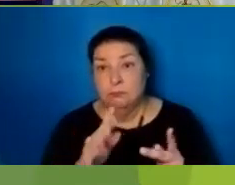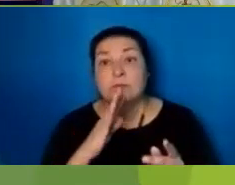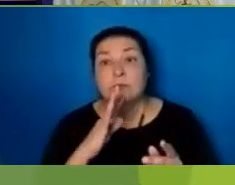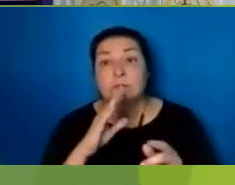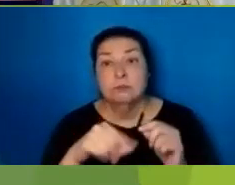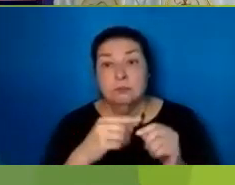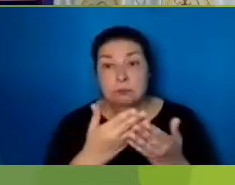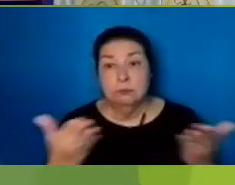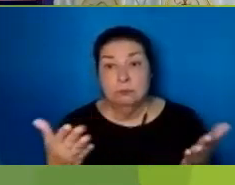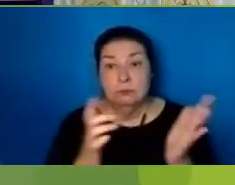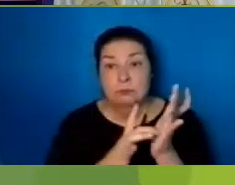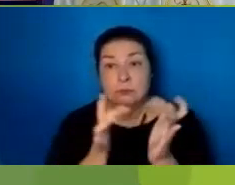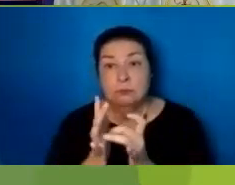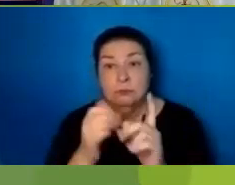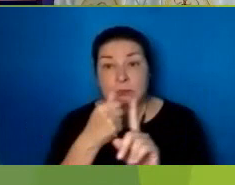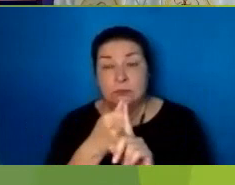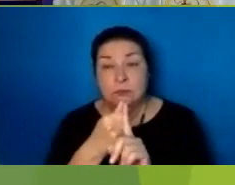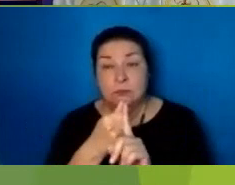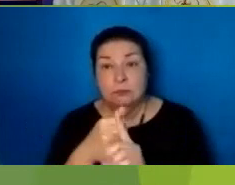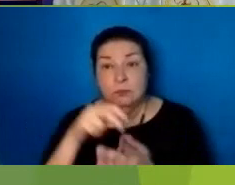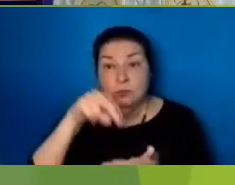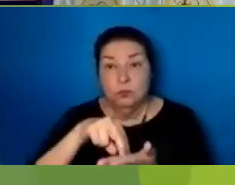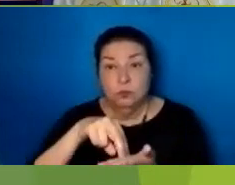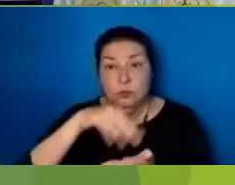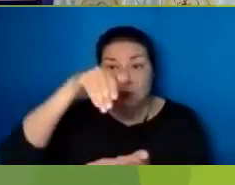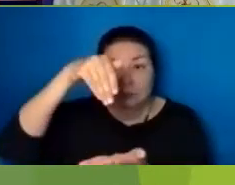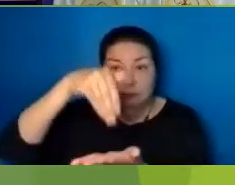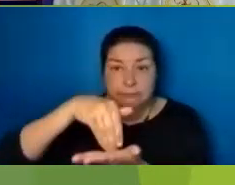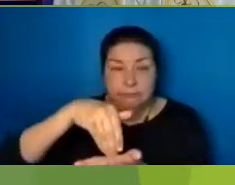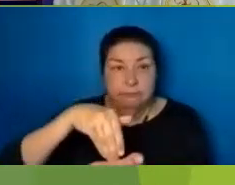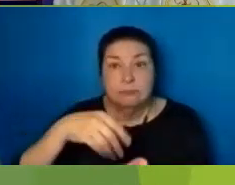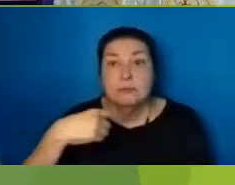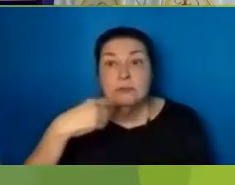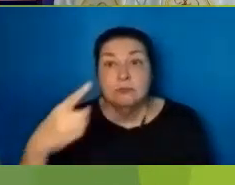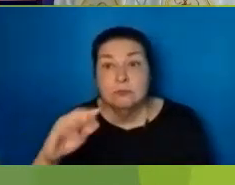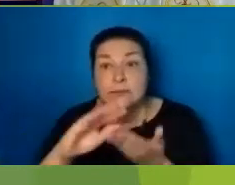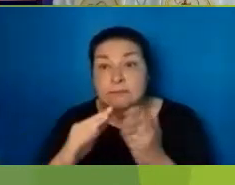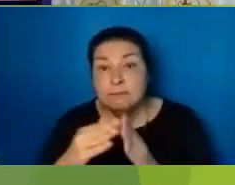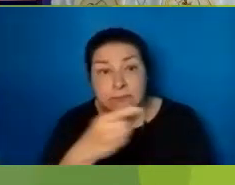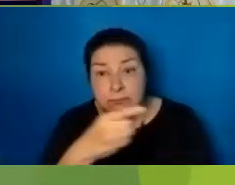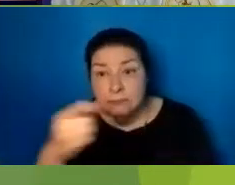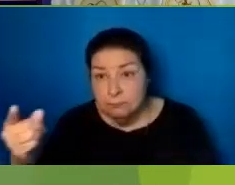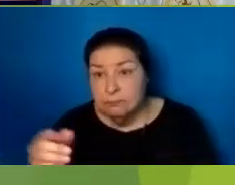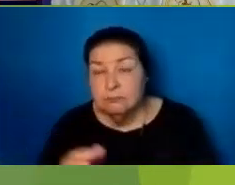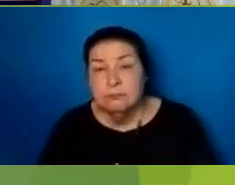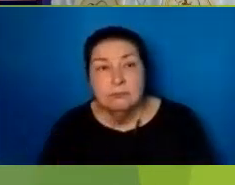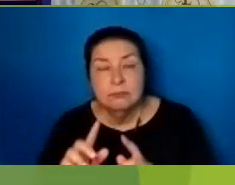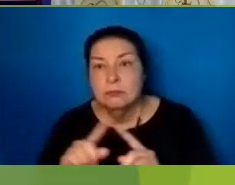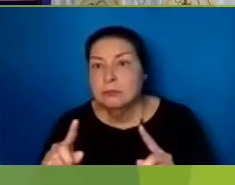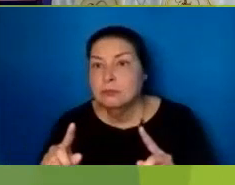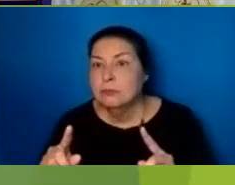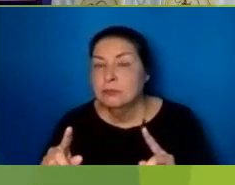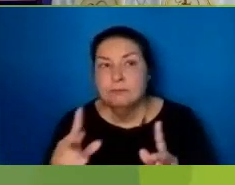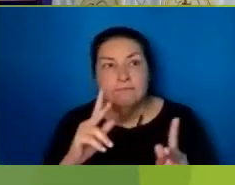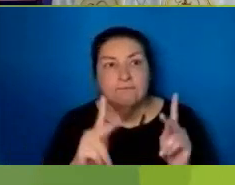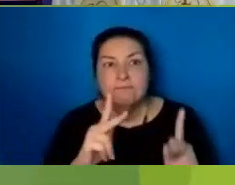Jesus himself Stood among them And he said to them Peace to you But they were startled